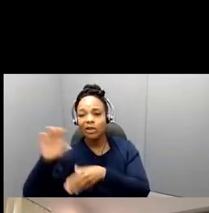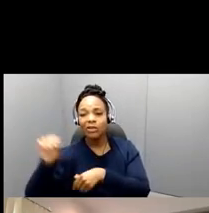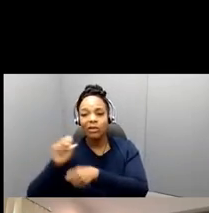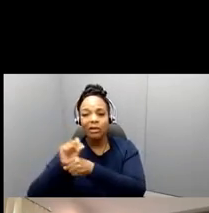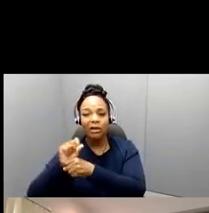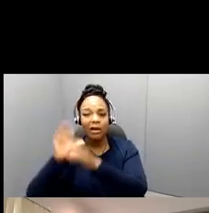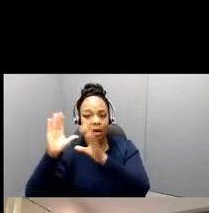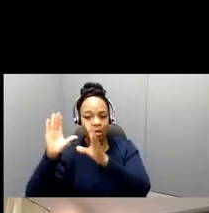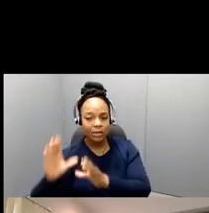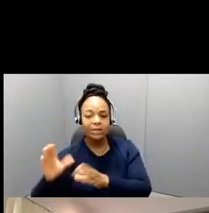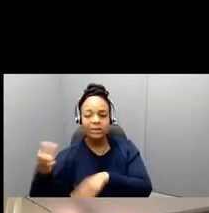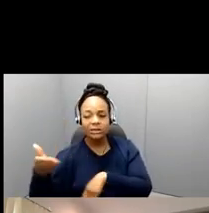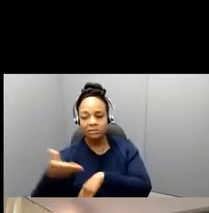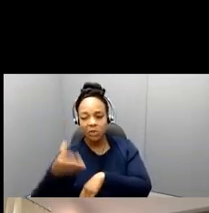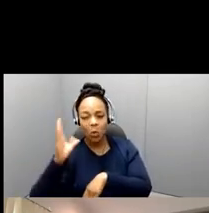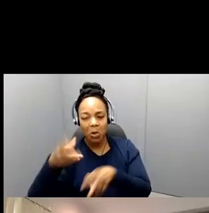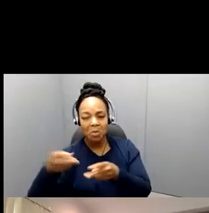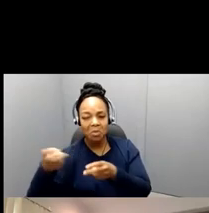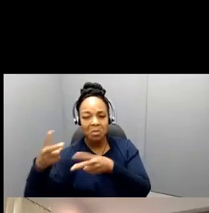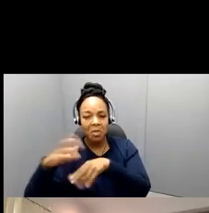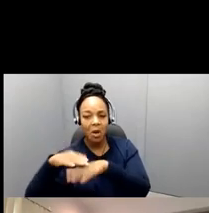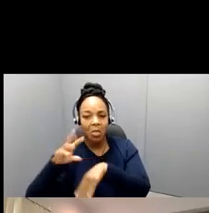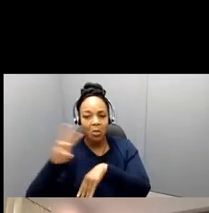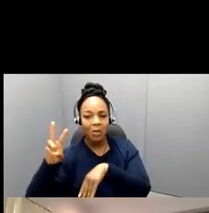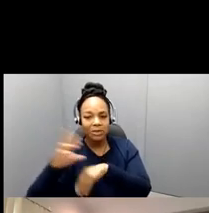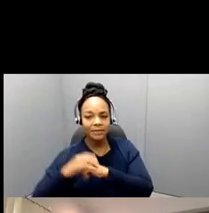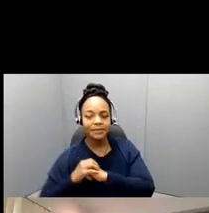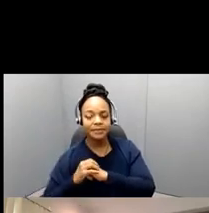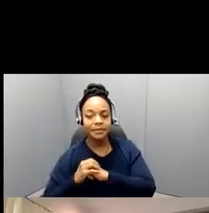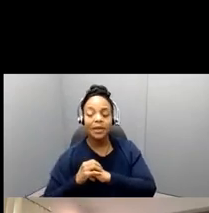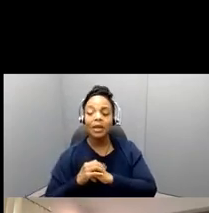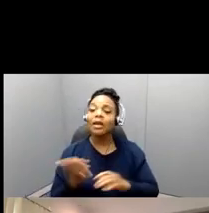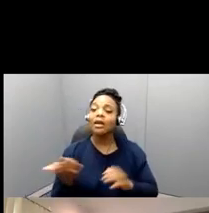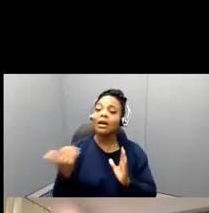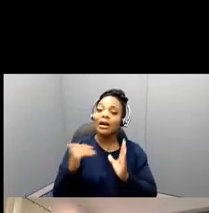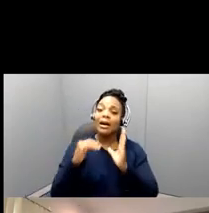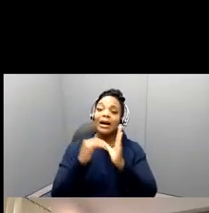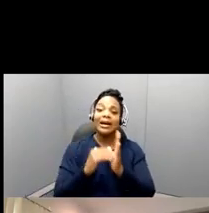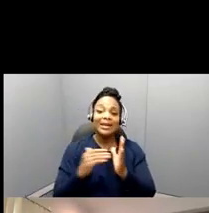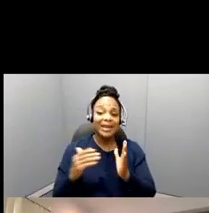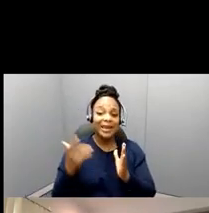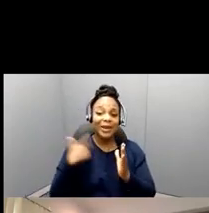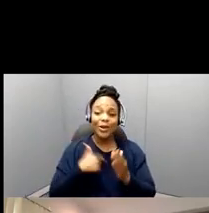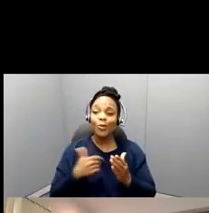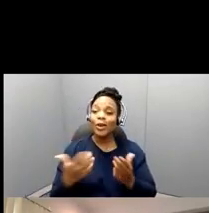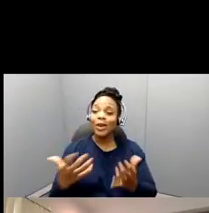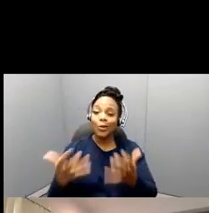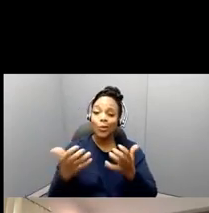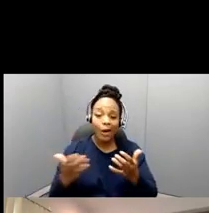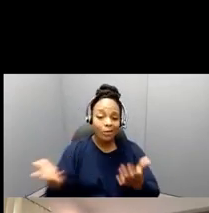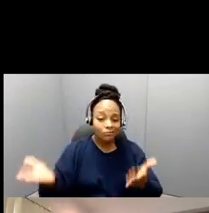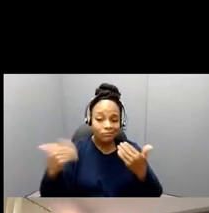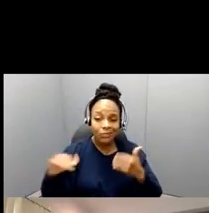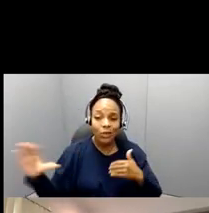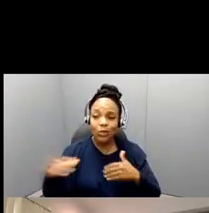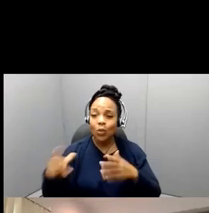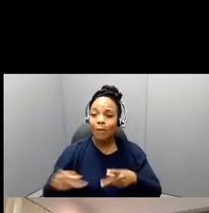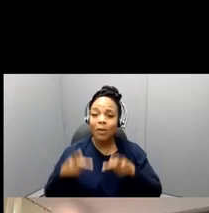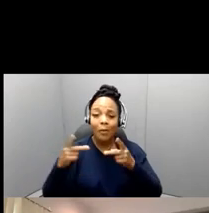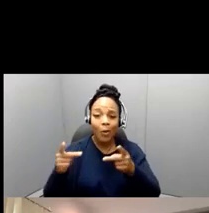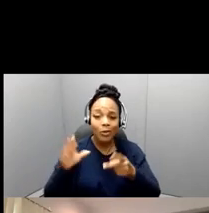information is there. Uh, we definitely, we welcome, again, your proposals, we welcome your questions, do not hesitate,